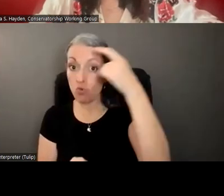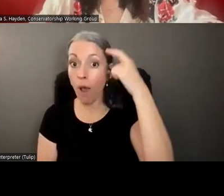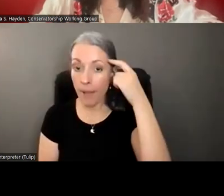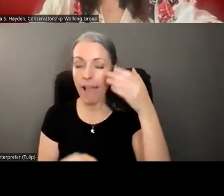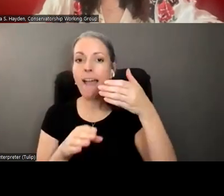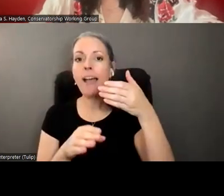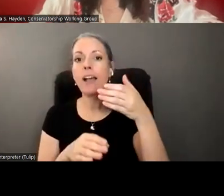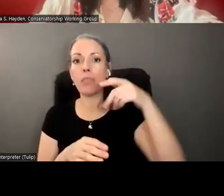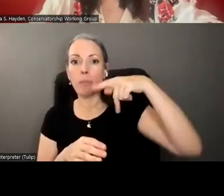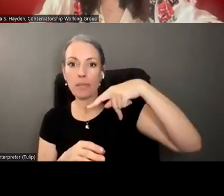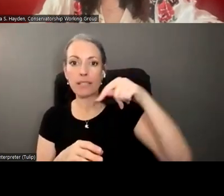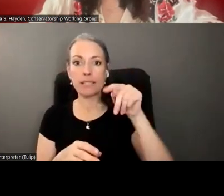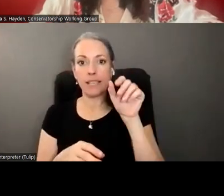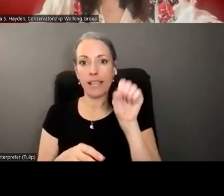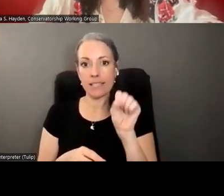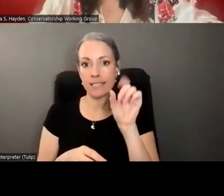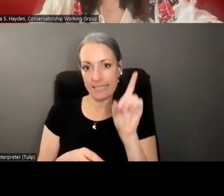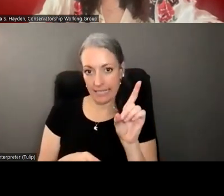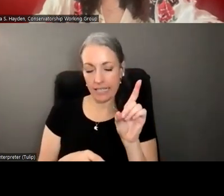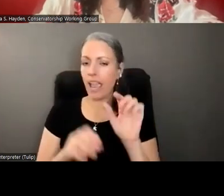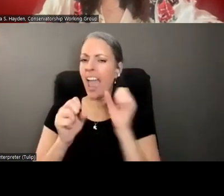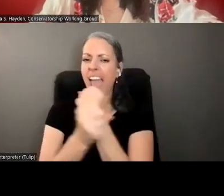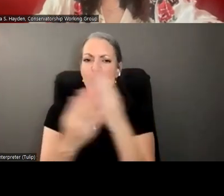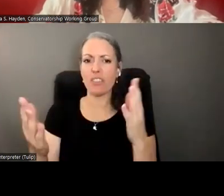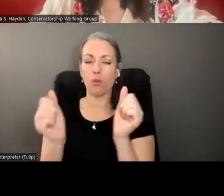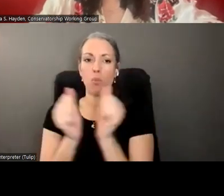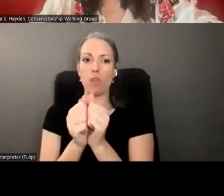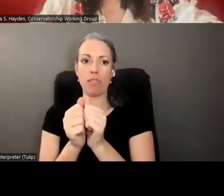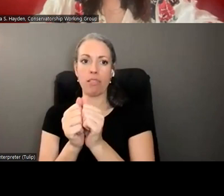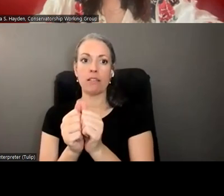stress, all the things that go with sexual abuse.